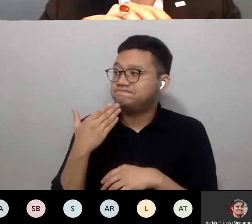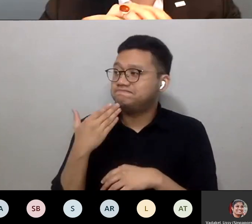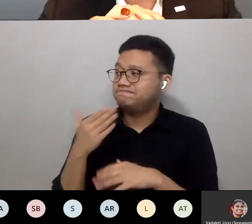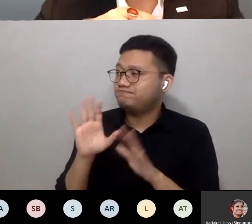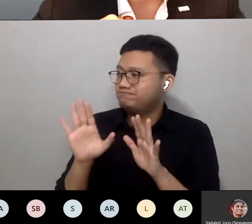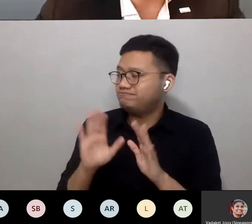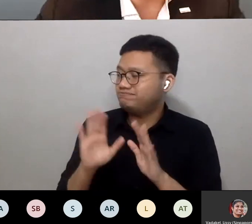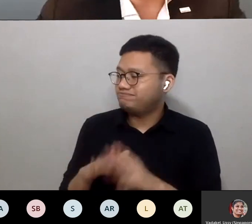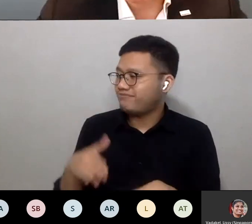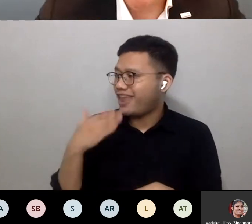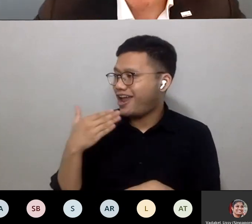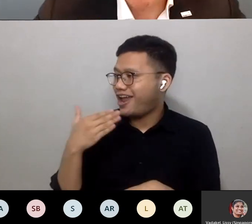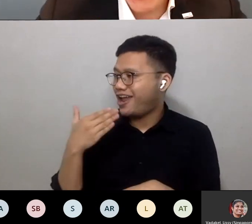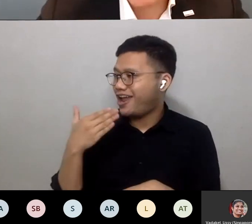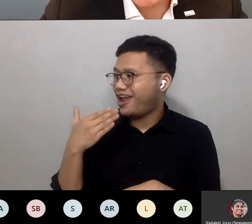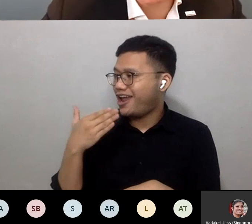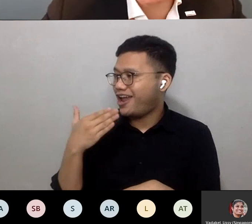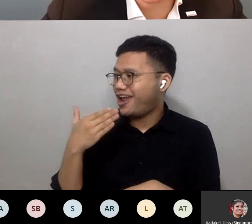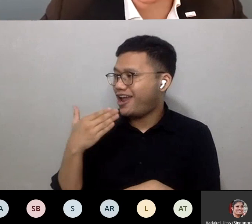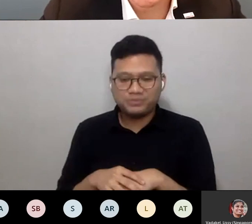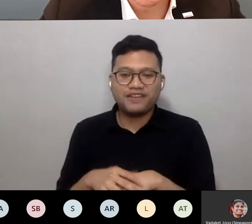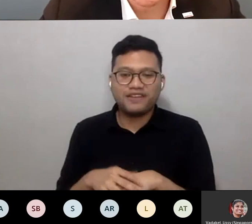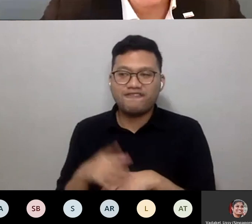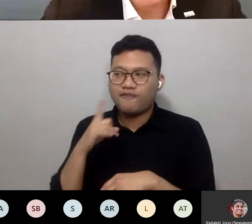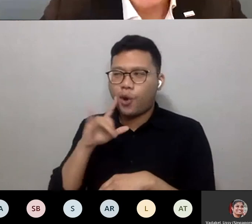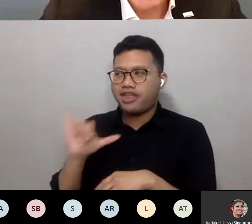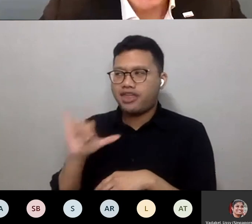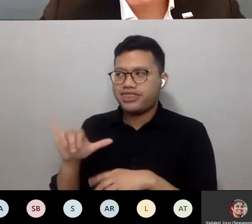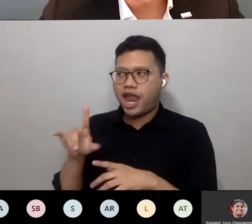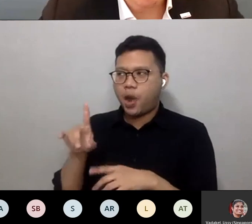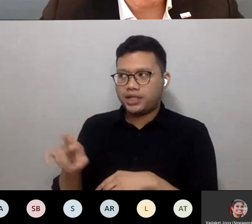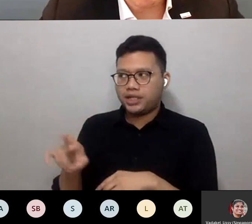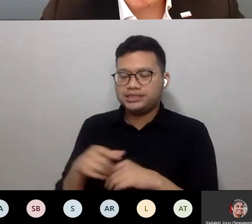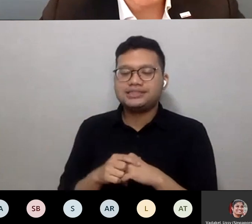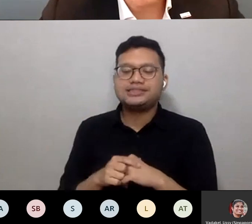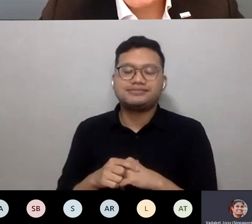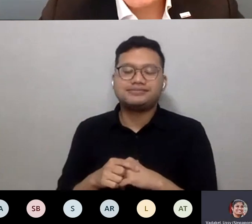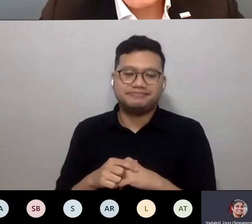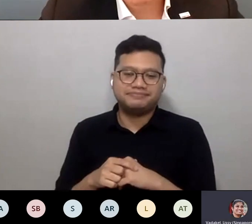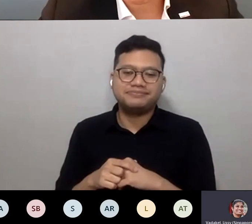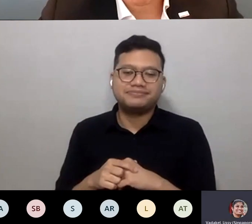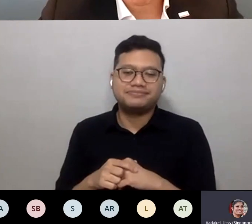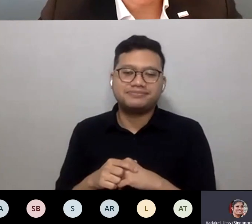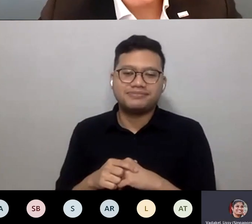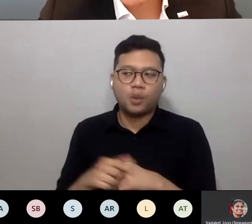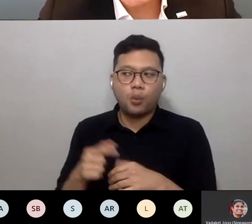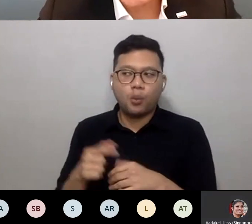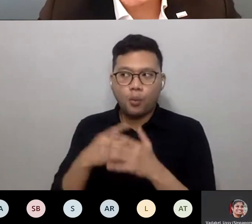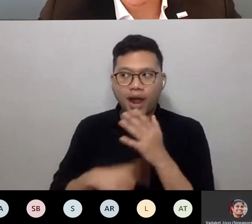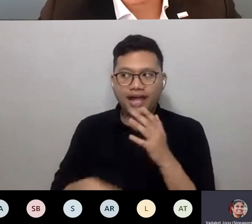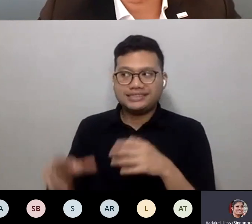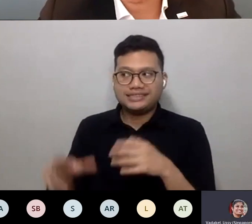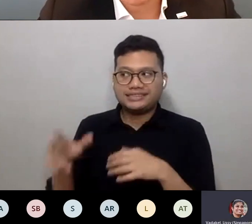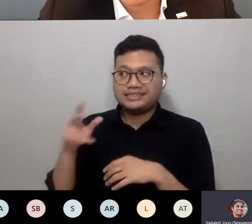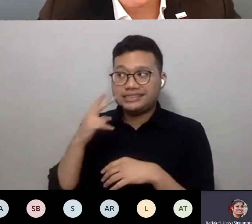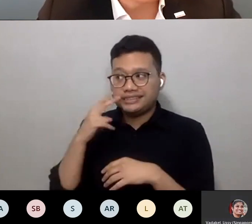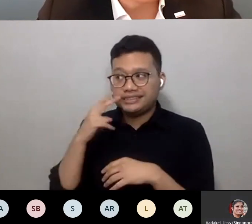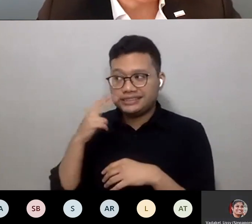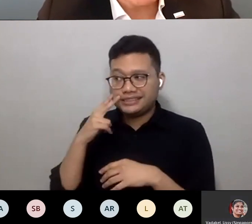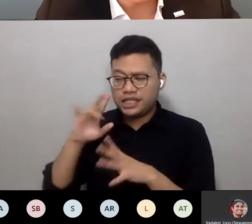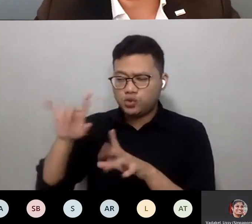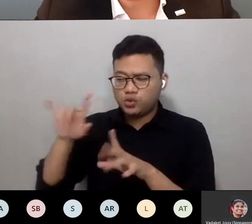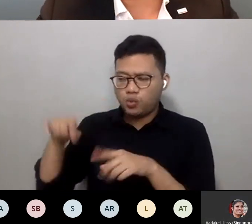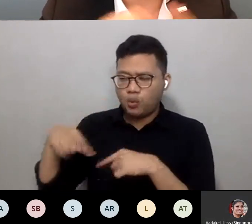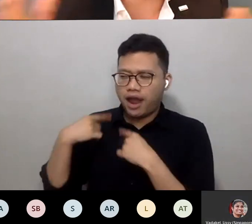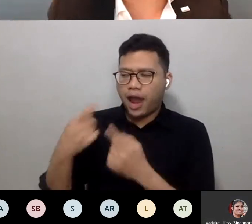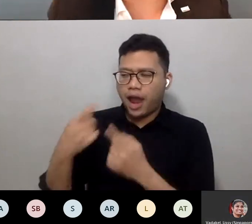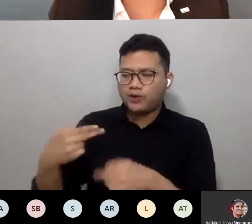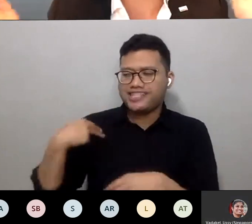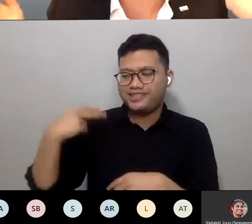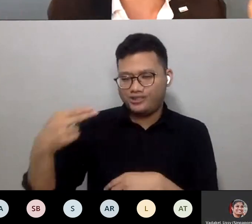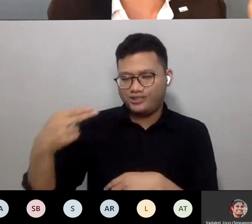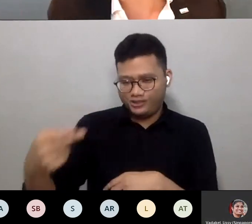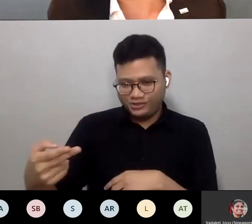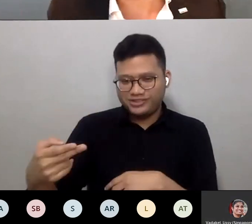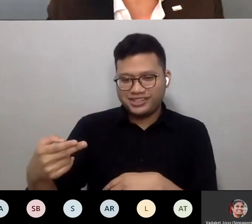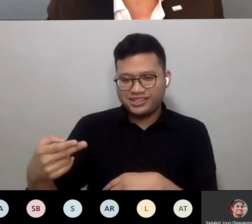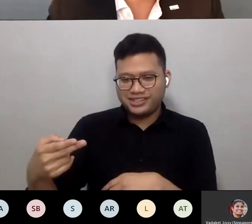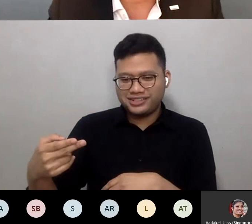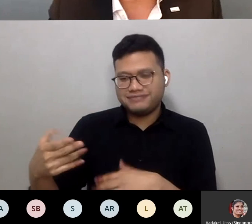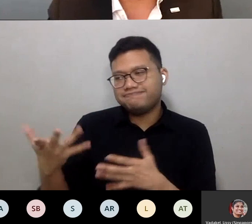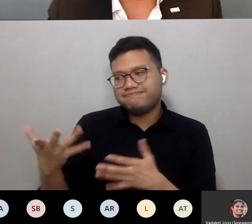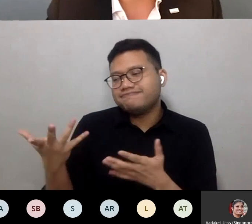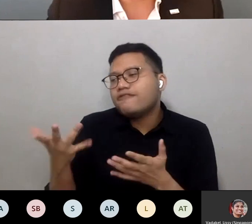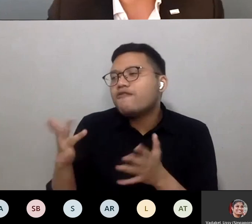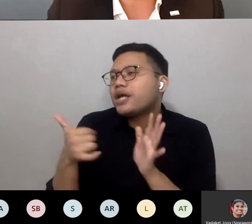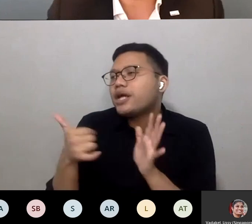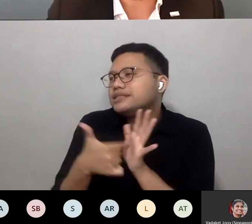Well, thank you very, very much for that question. I mean, what we have seen throughout history and in particular, let's just take,